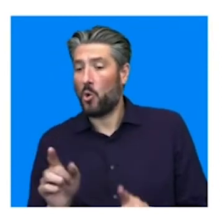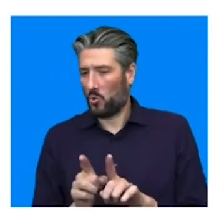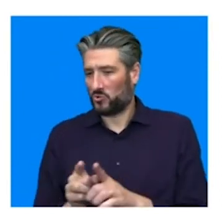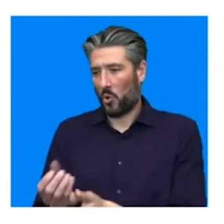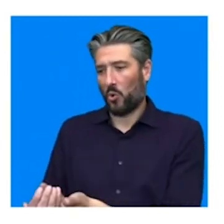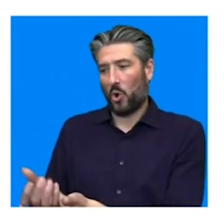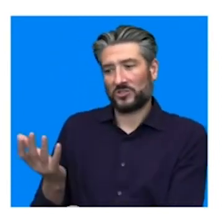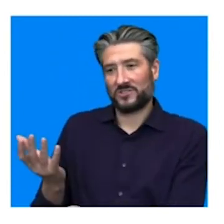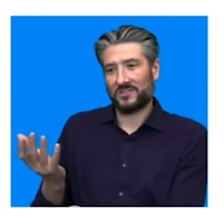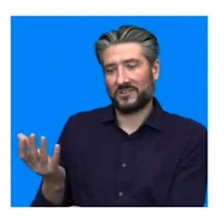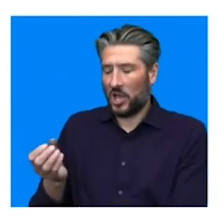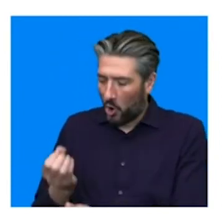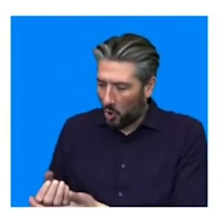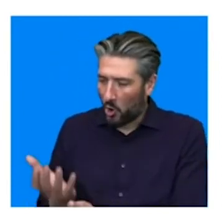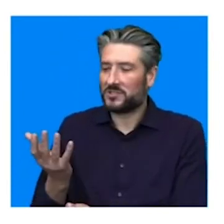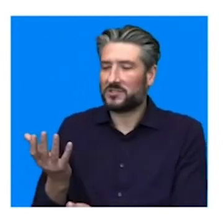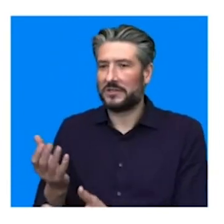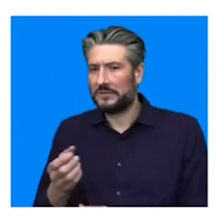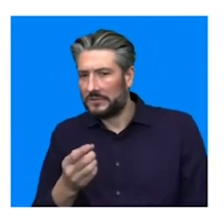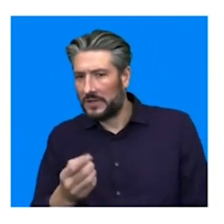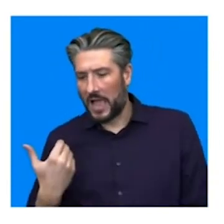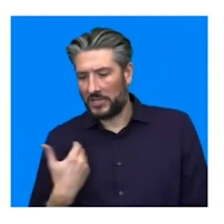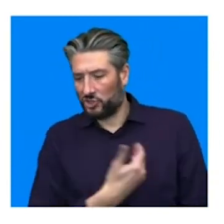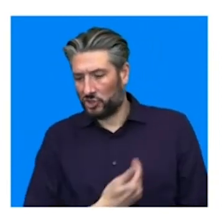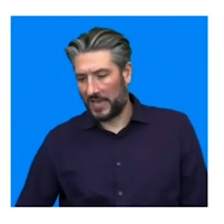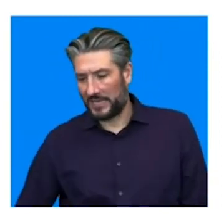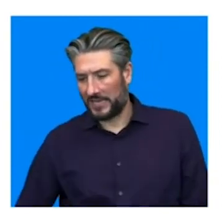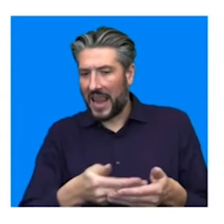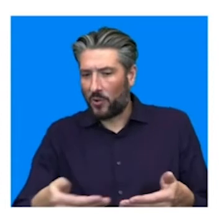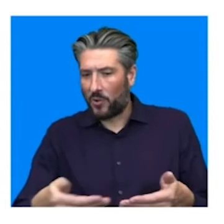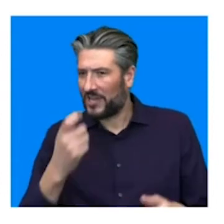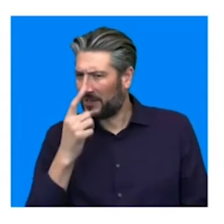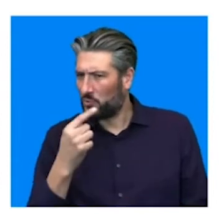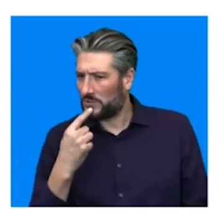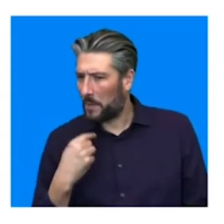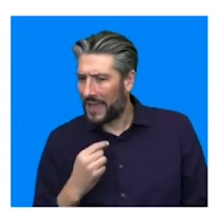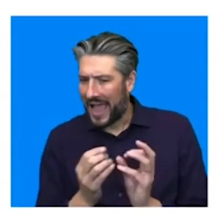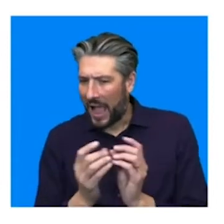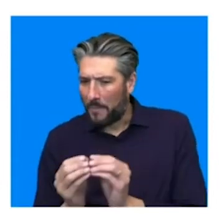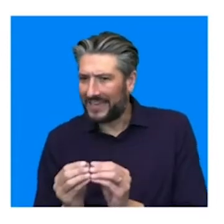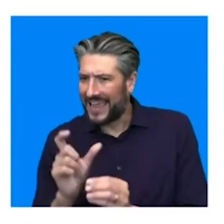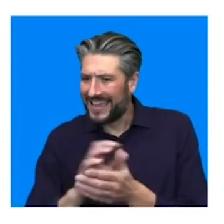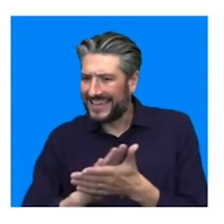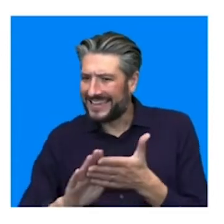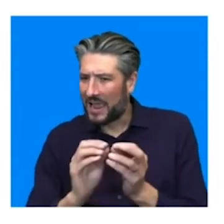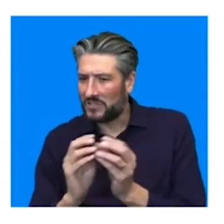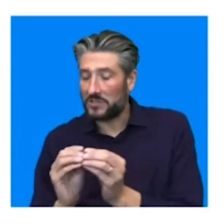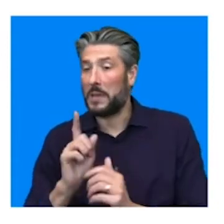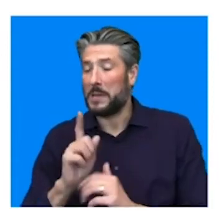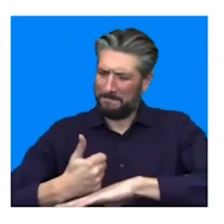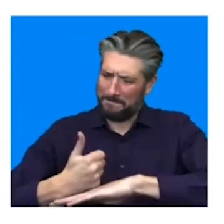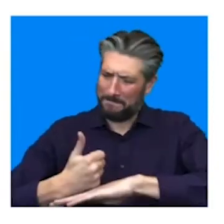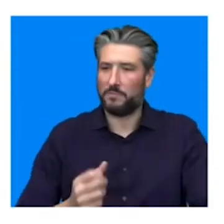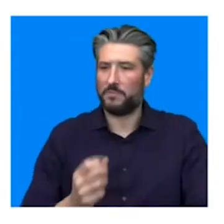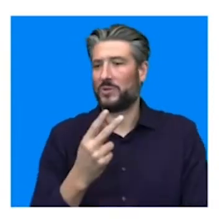the character set for Chinese language, I mean, tell me, Bruno. Oh, it's a minimum of 28,000. Yeah. So